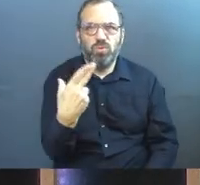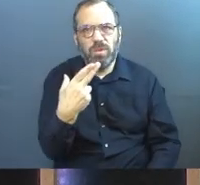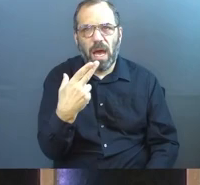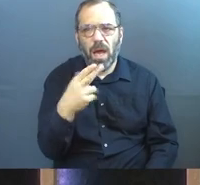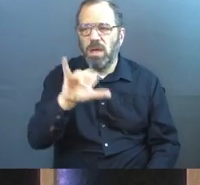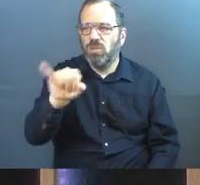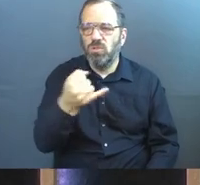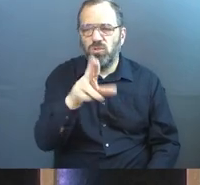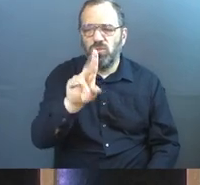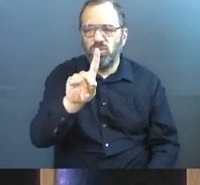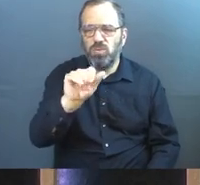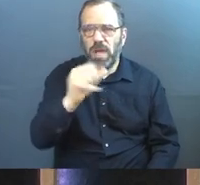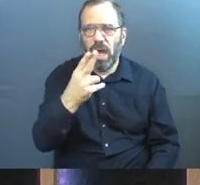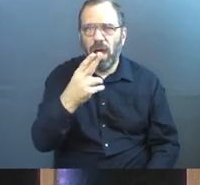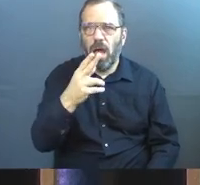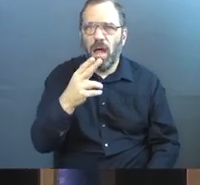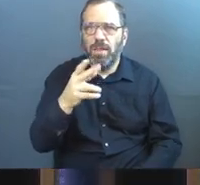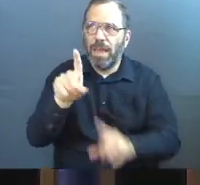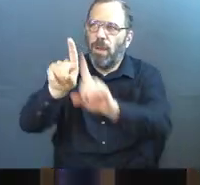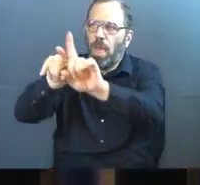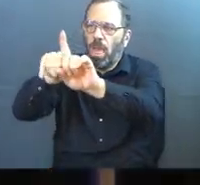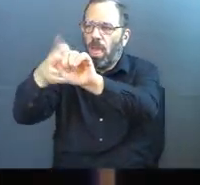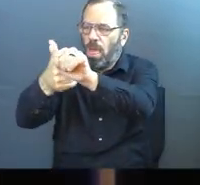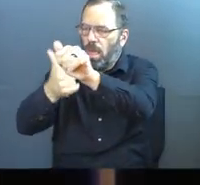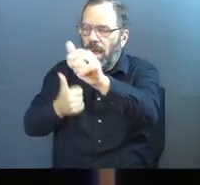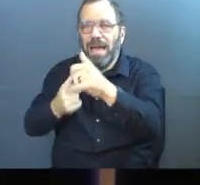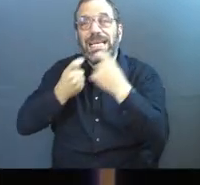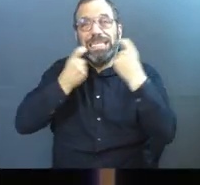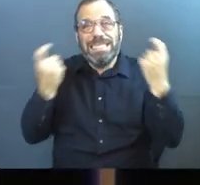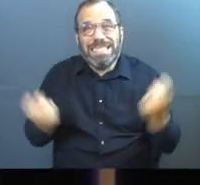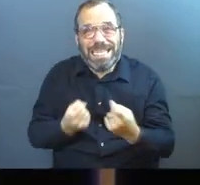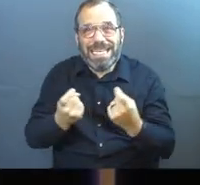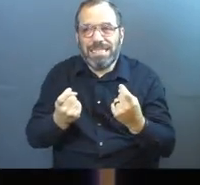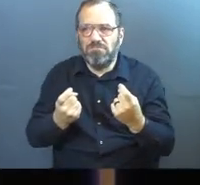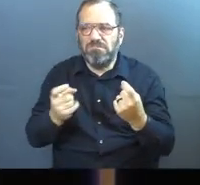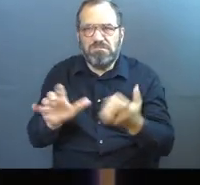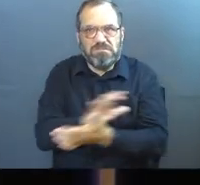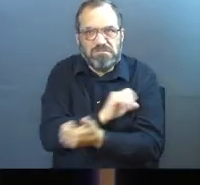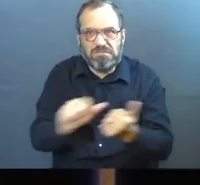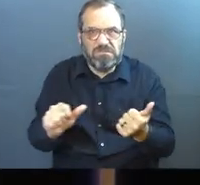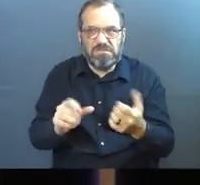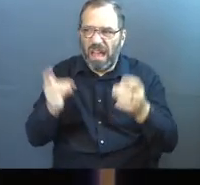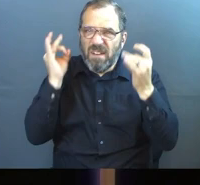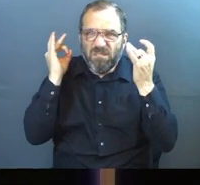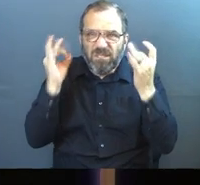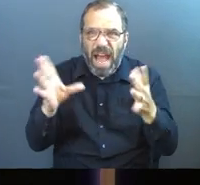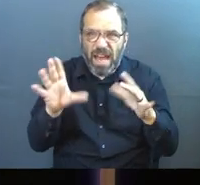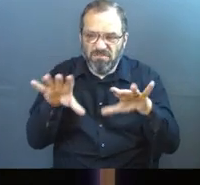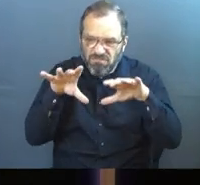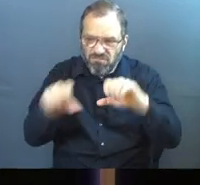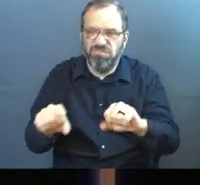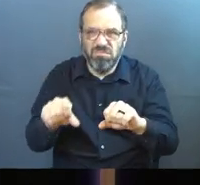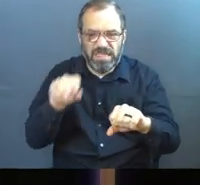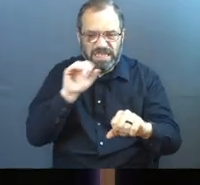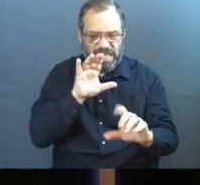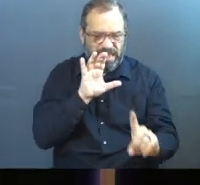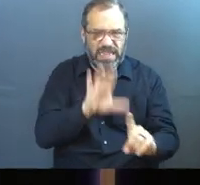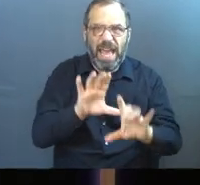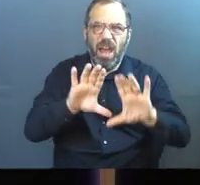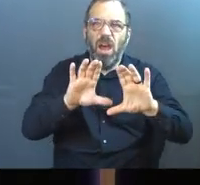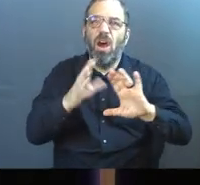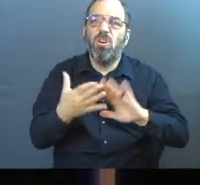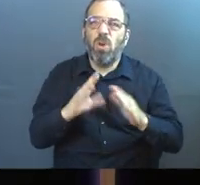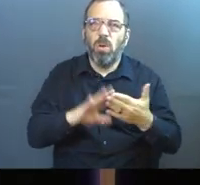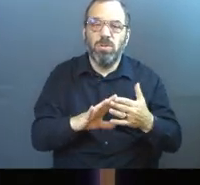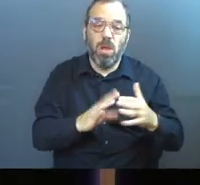moving away from God. They had let sin and corruption take over. Violence was taking over in their culture. And